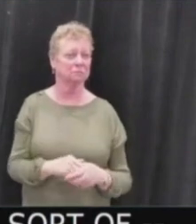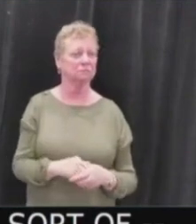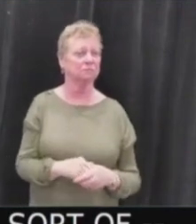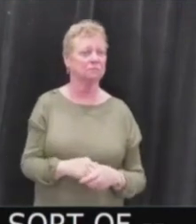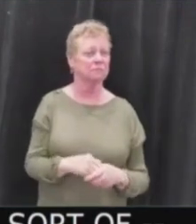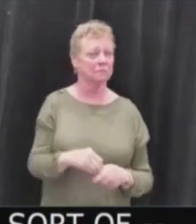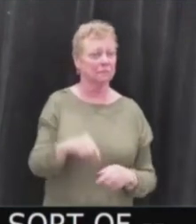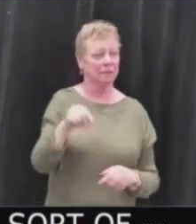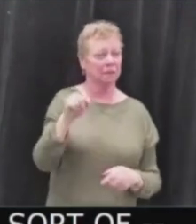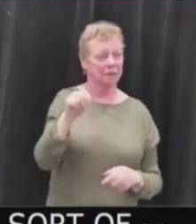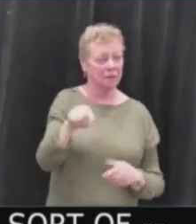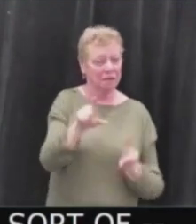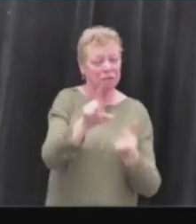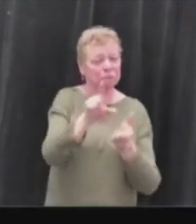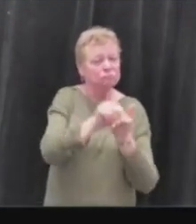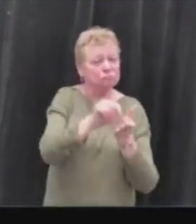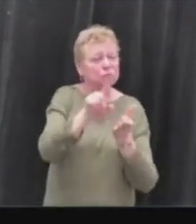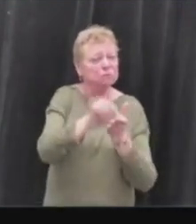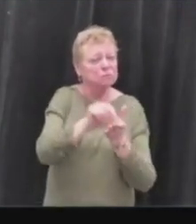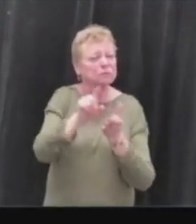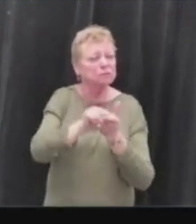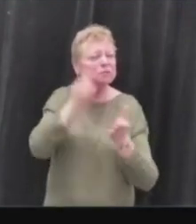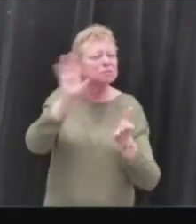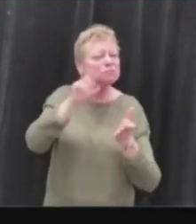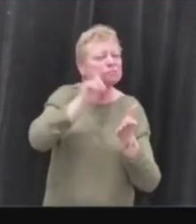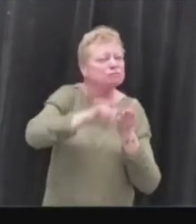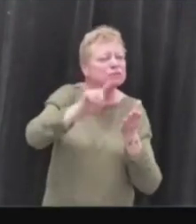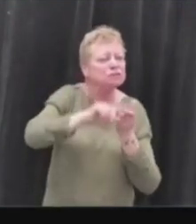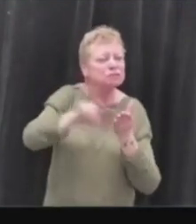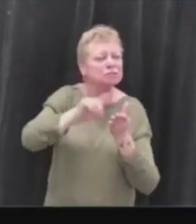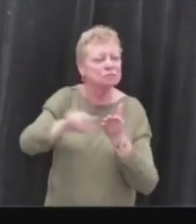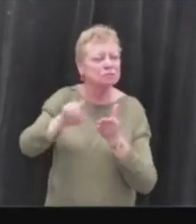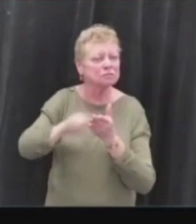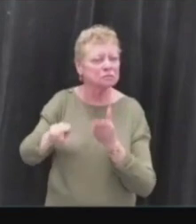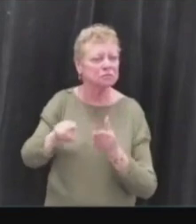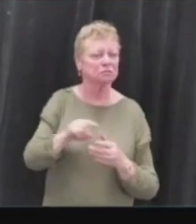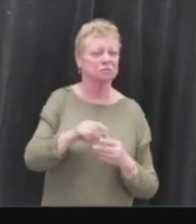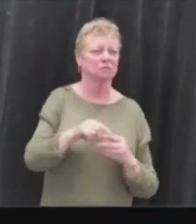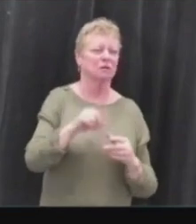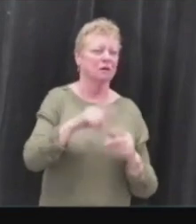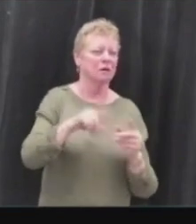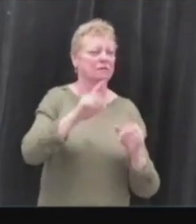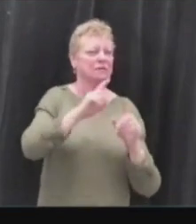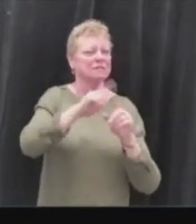And he has published peer-reviewed research in the Journal of Interpersonal Violence.